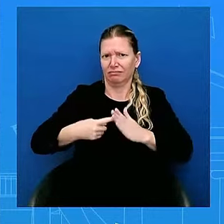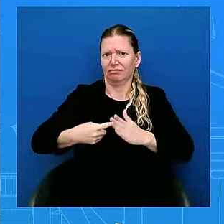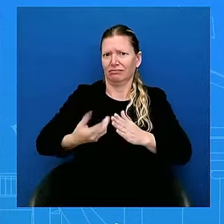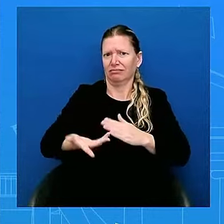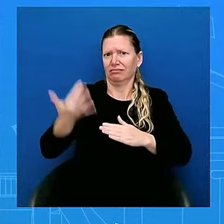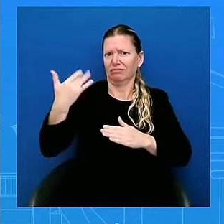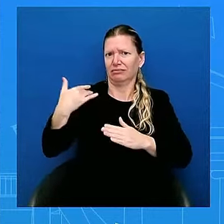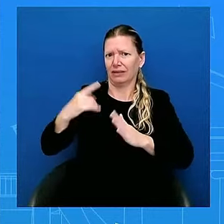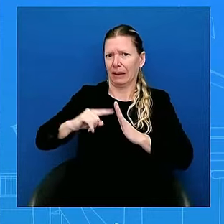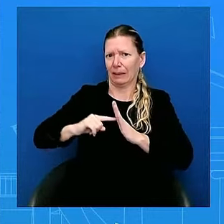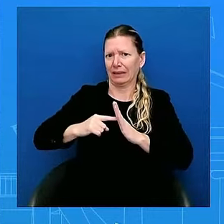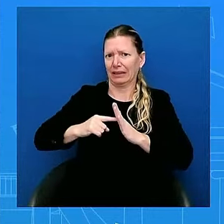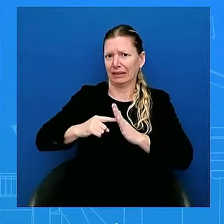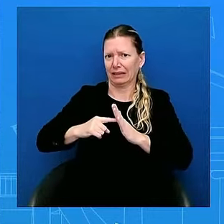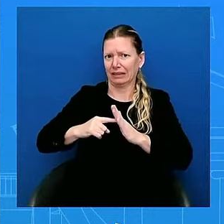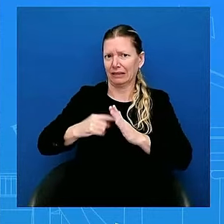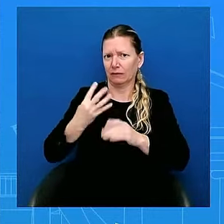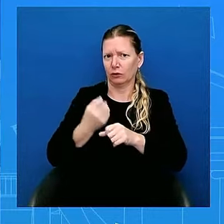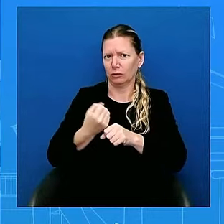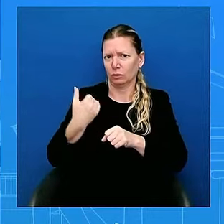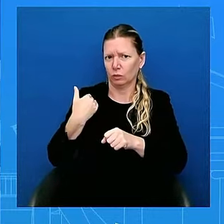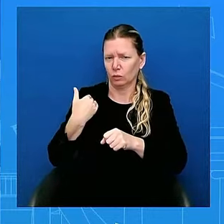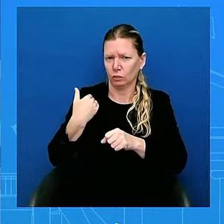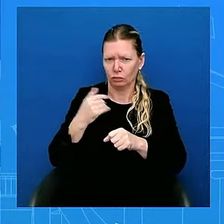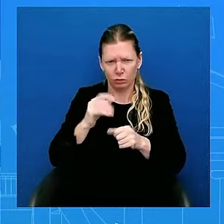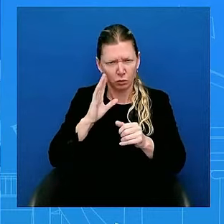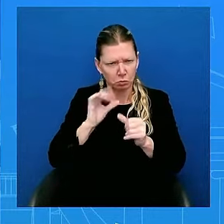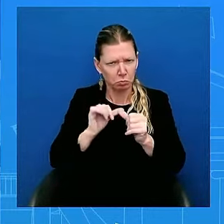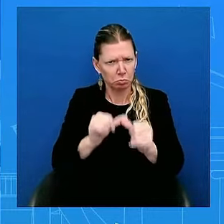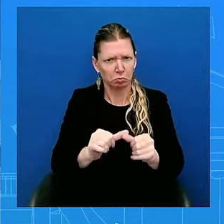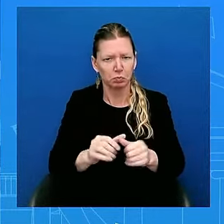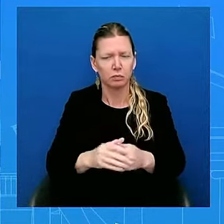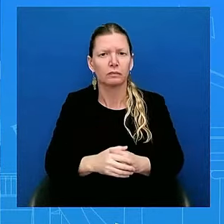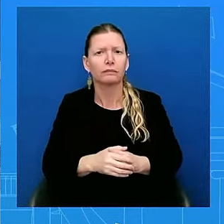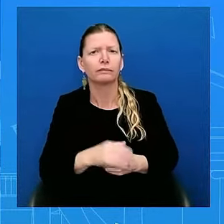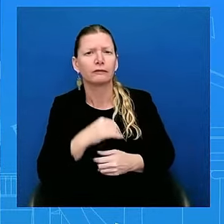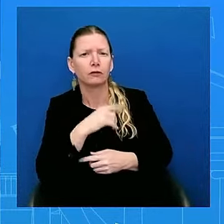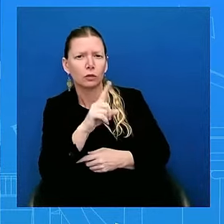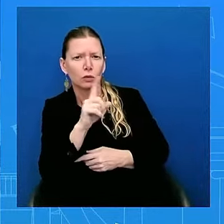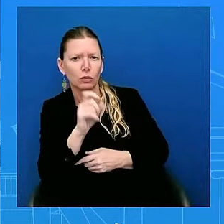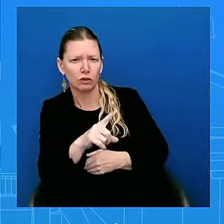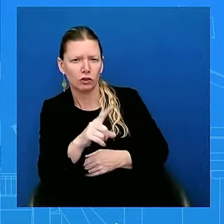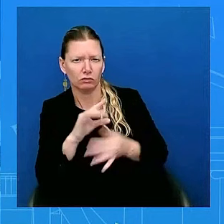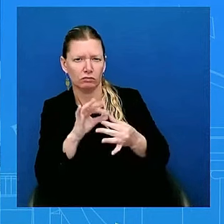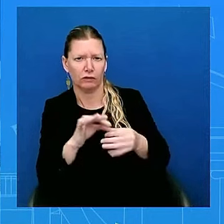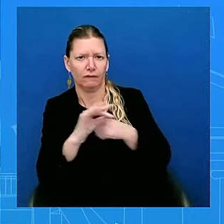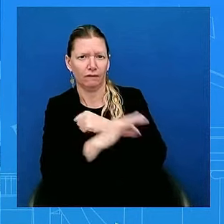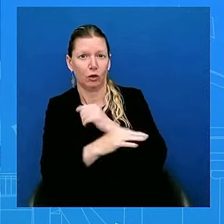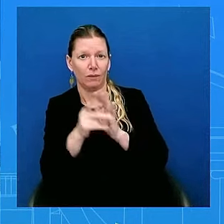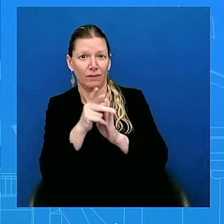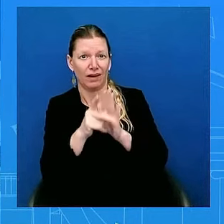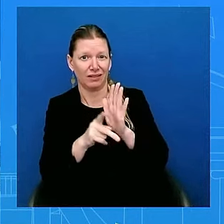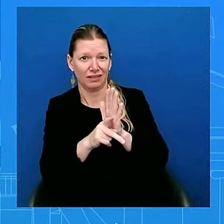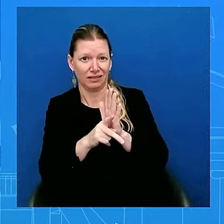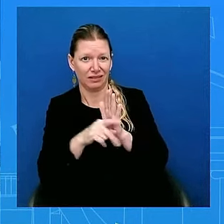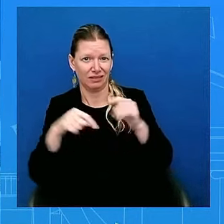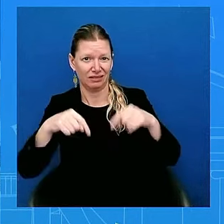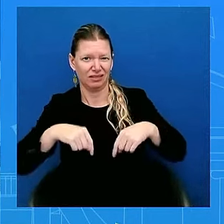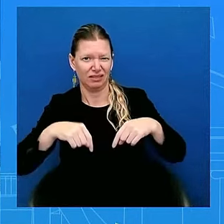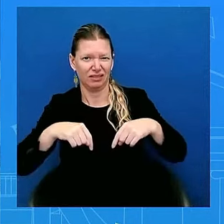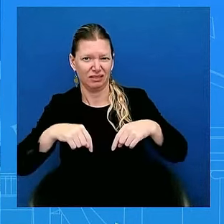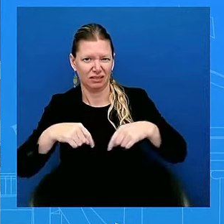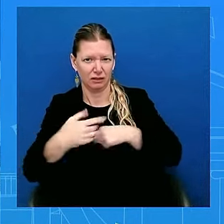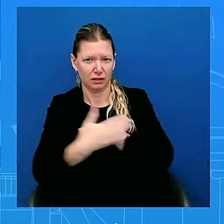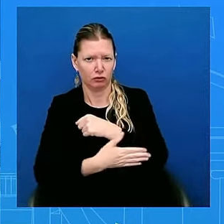have two questions, domestic and foreign policy. On domestic, was there any reason why the President did not endorse the Vice President in the first week? It took